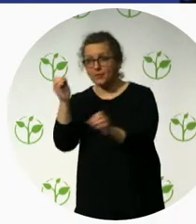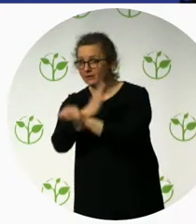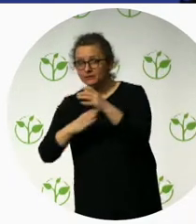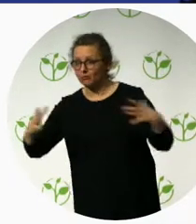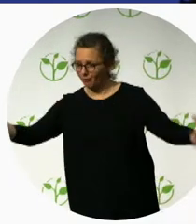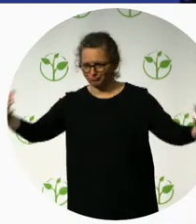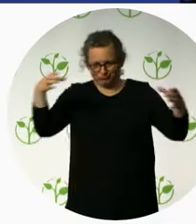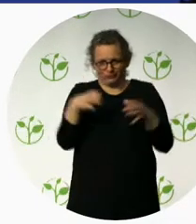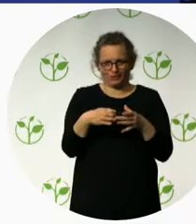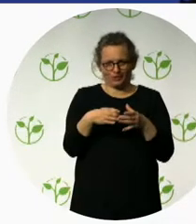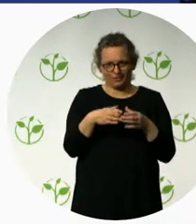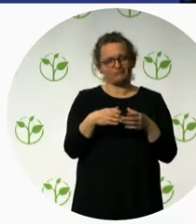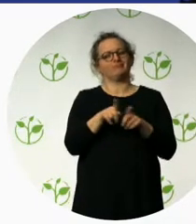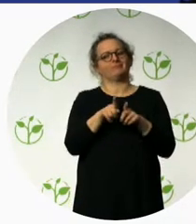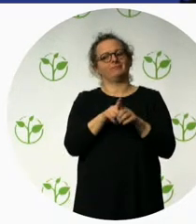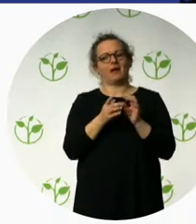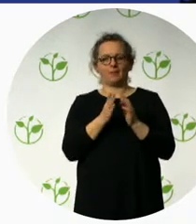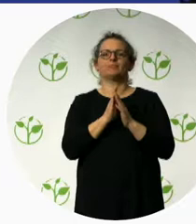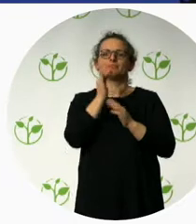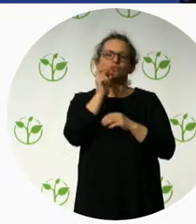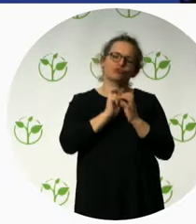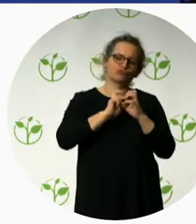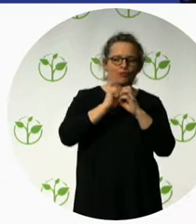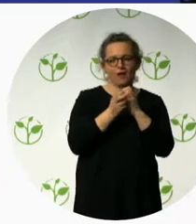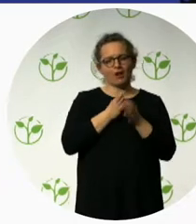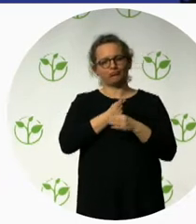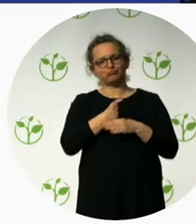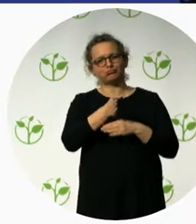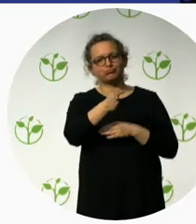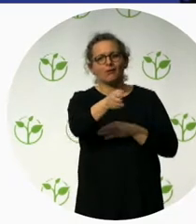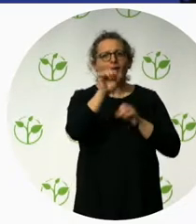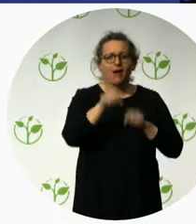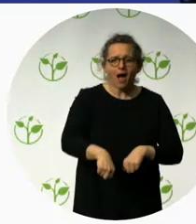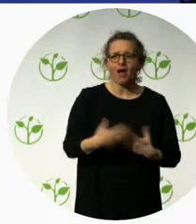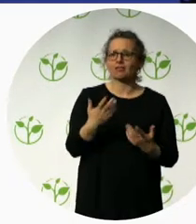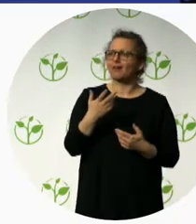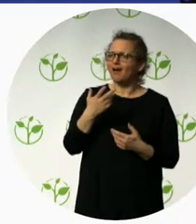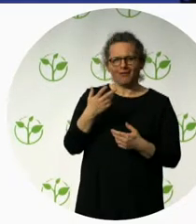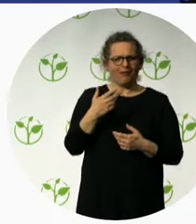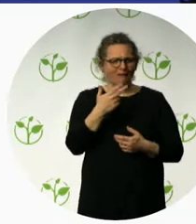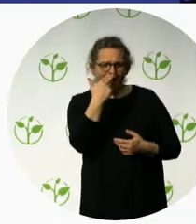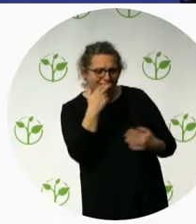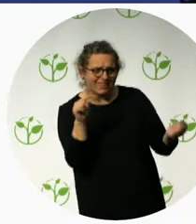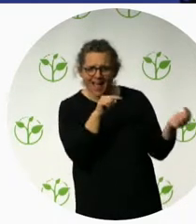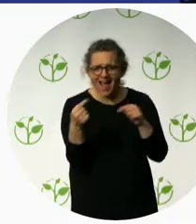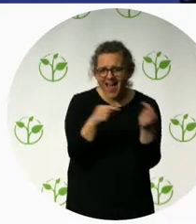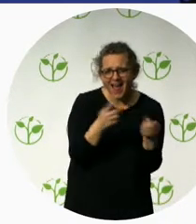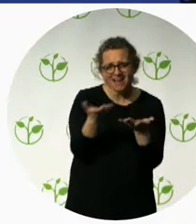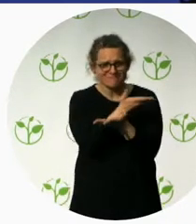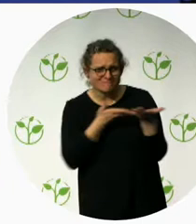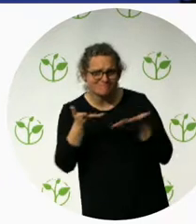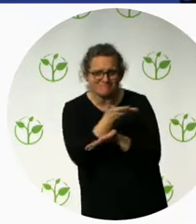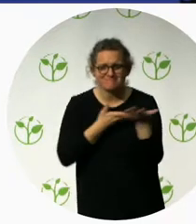services, to do the trips as well. And it was fun, actually. Doing this job was real fun. And it became a huge background